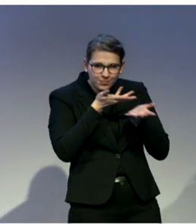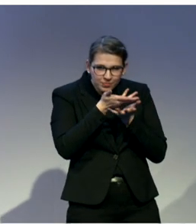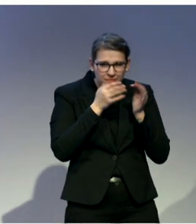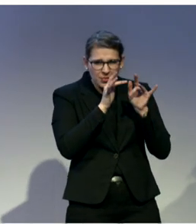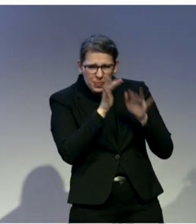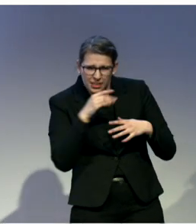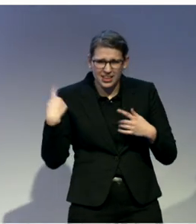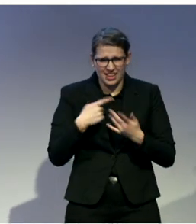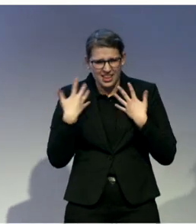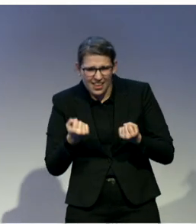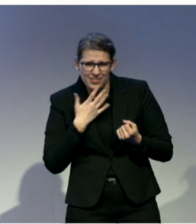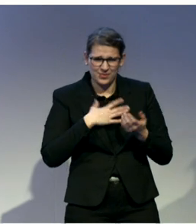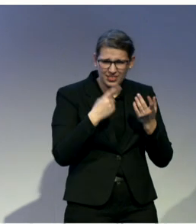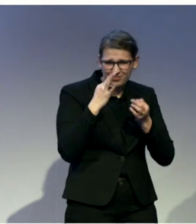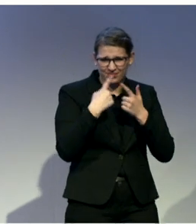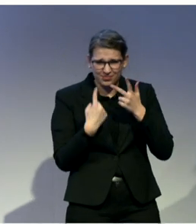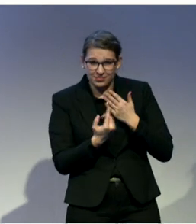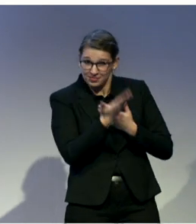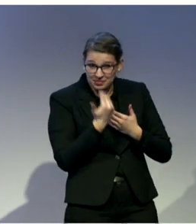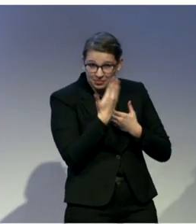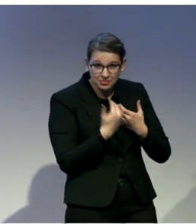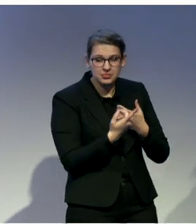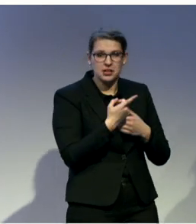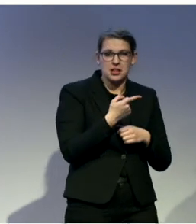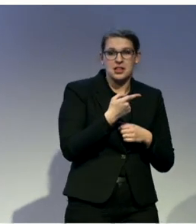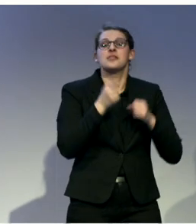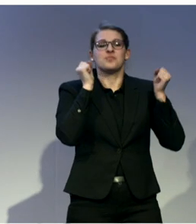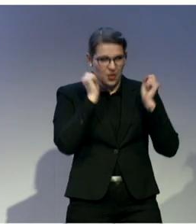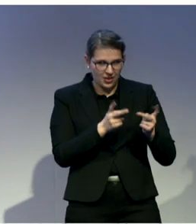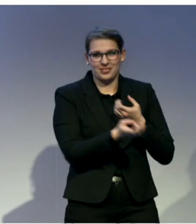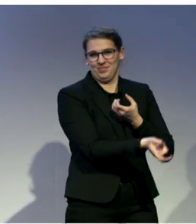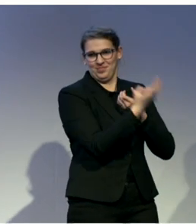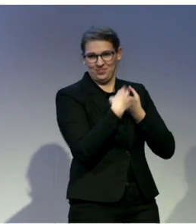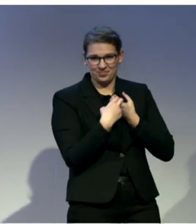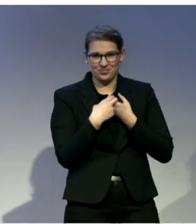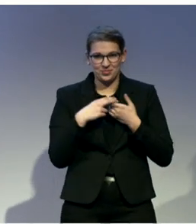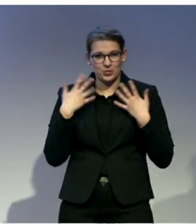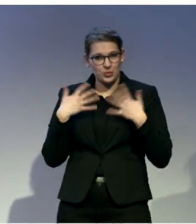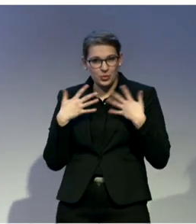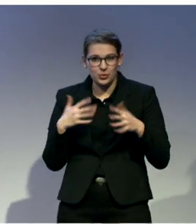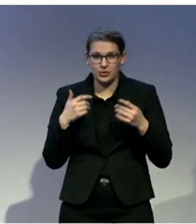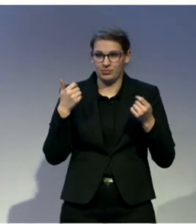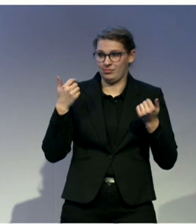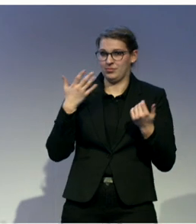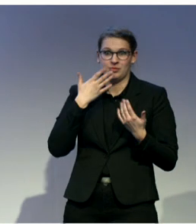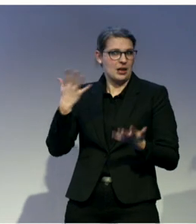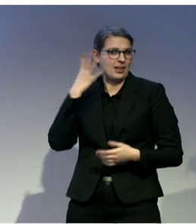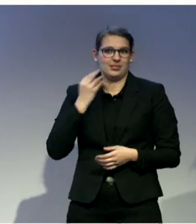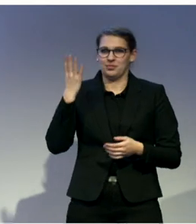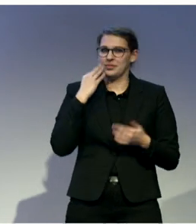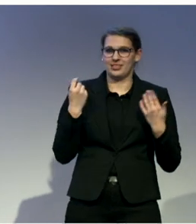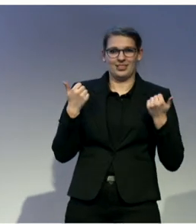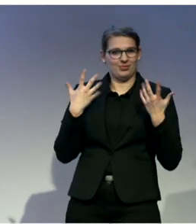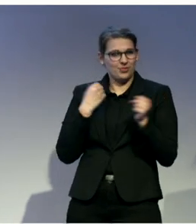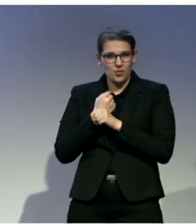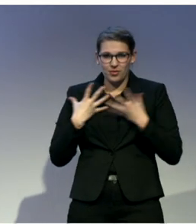come to China, which, I don't know, Joseph, life-changing experience. So Joseph came with us to China, and the partnership